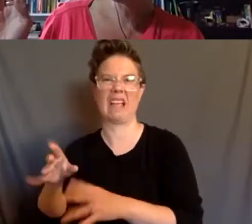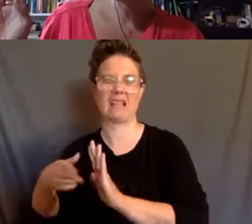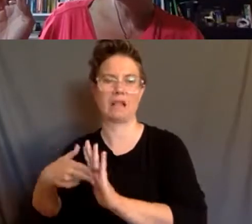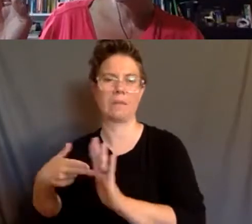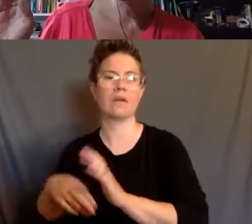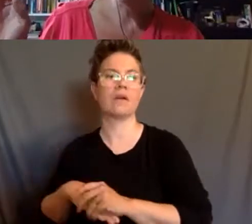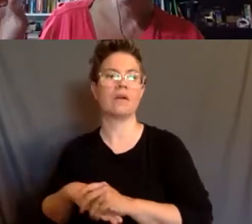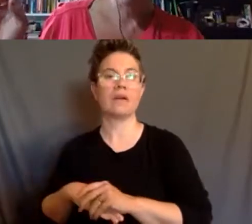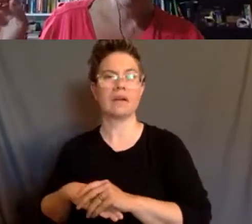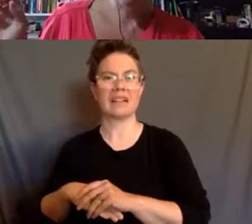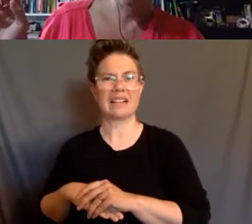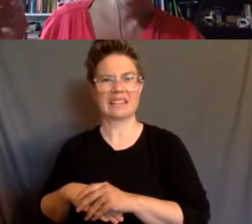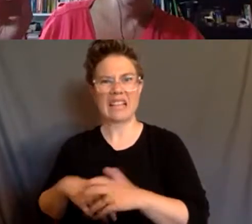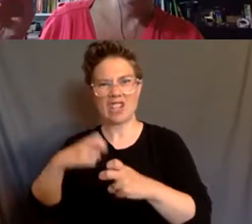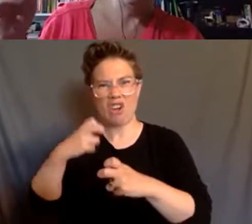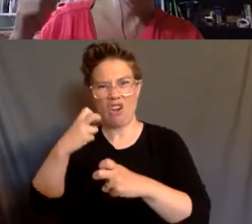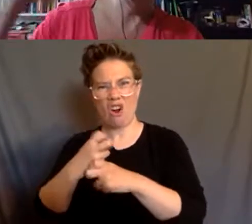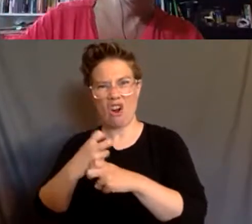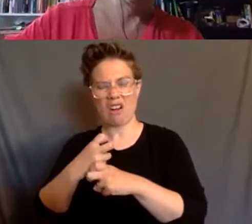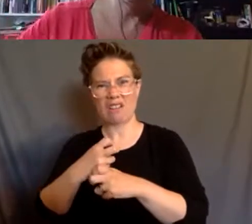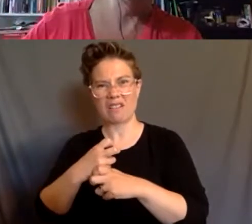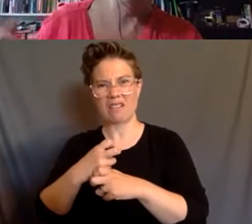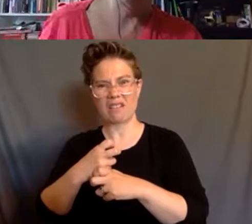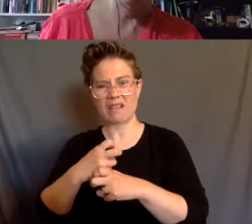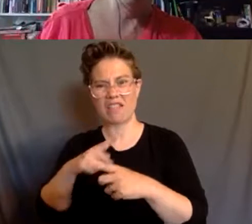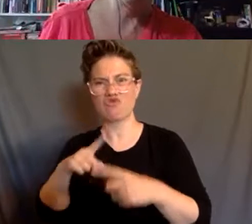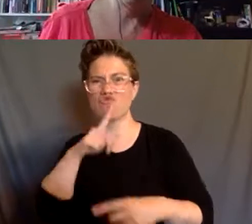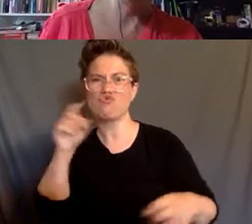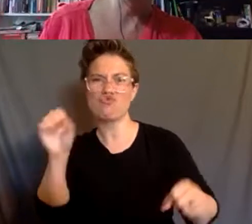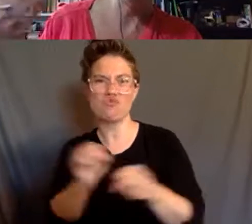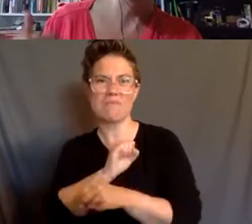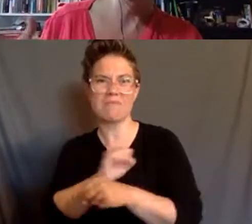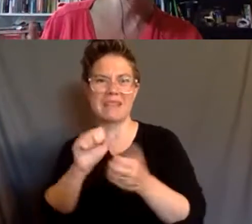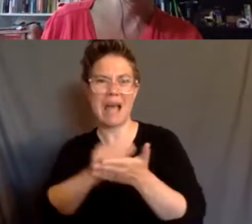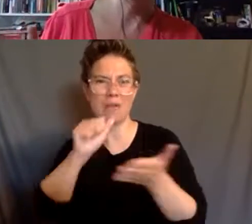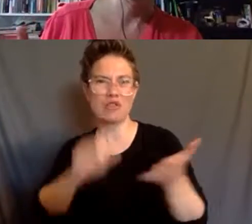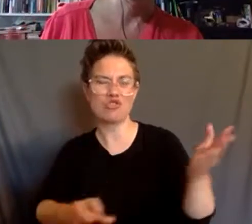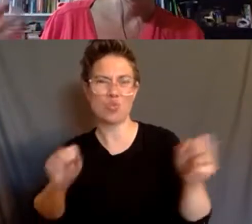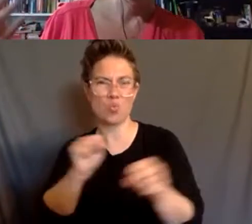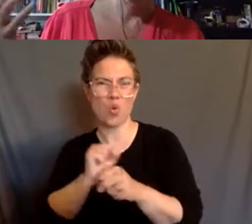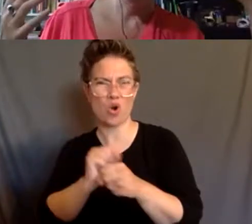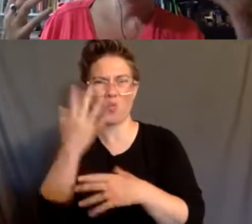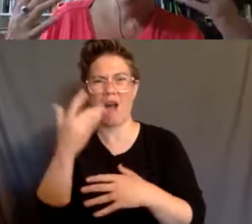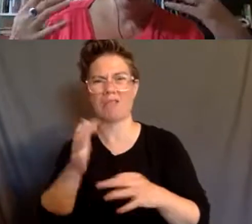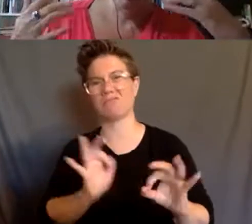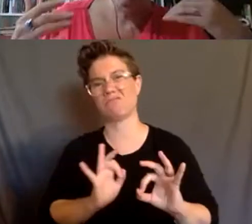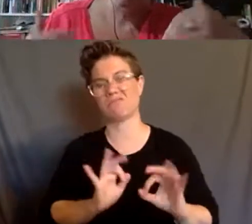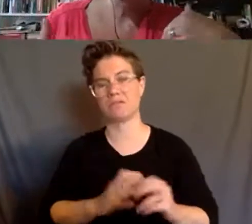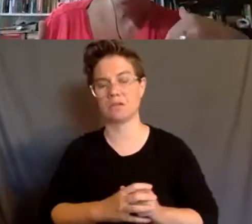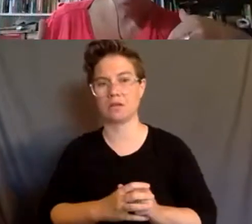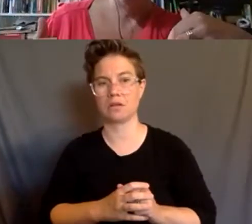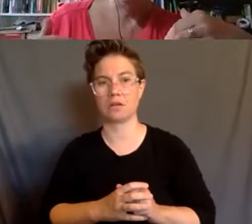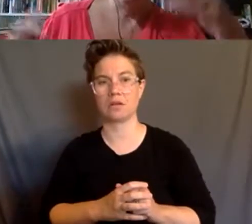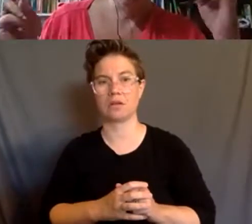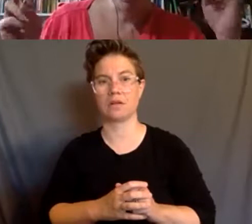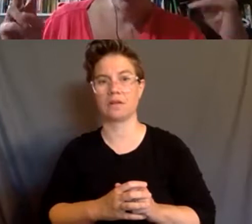it makes it really hard then to do the actual work of abolition. But when we start from what at least people